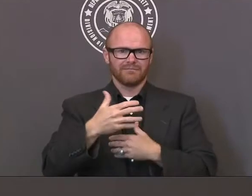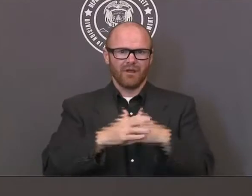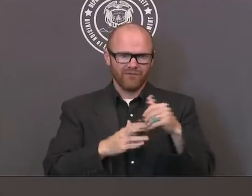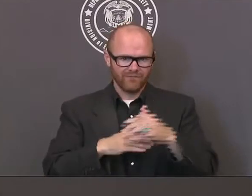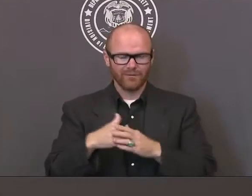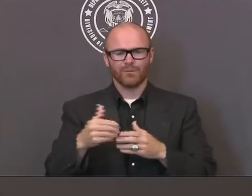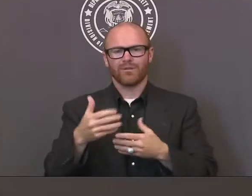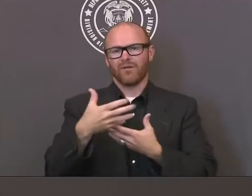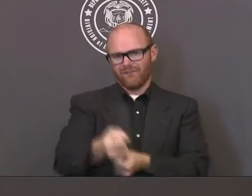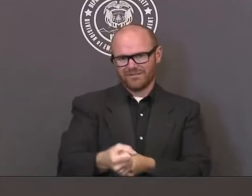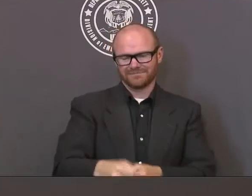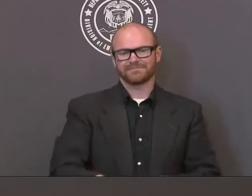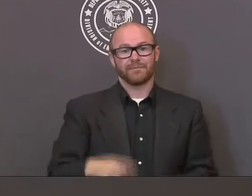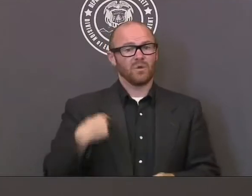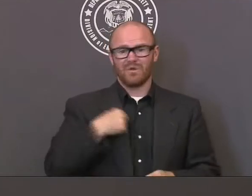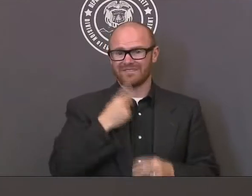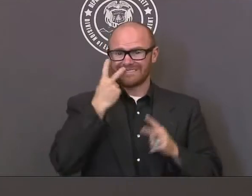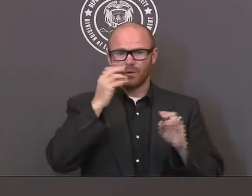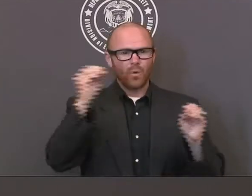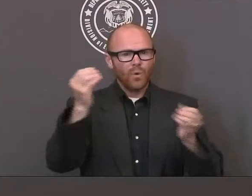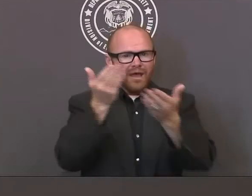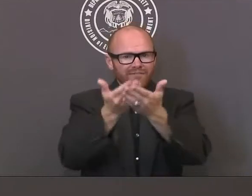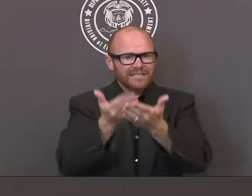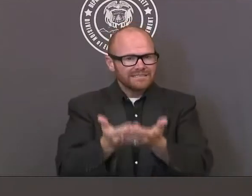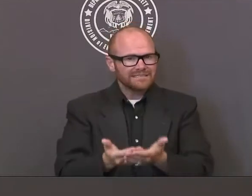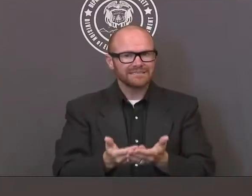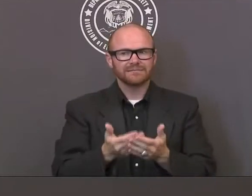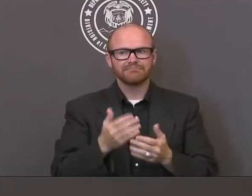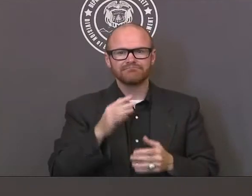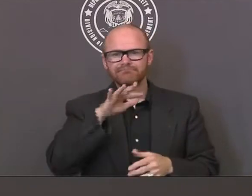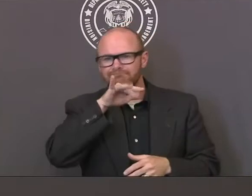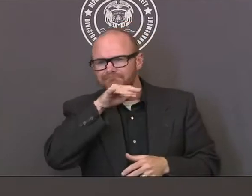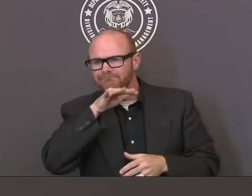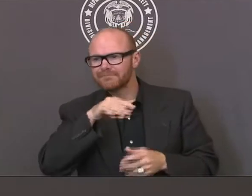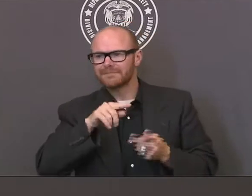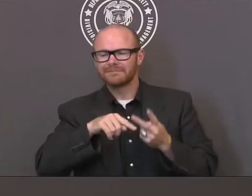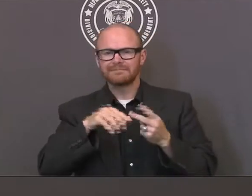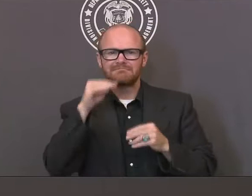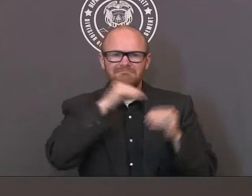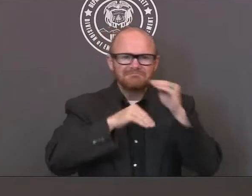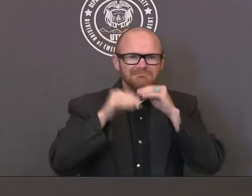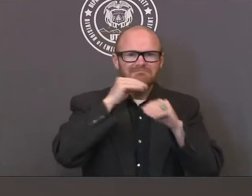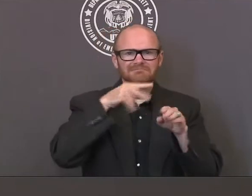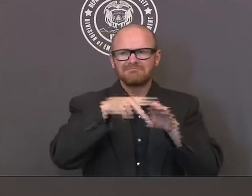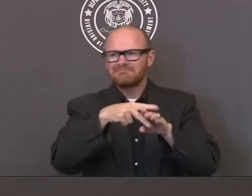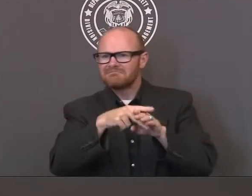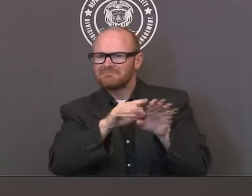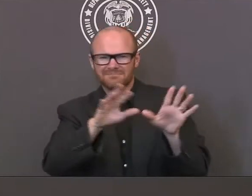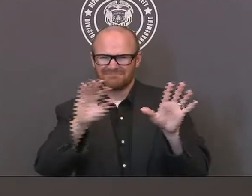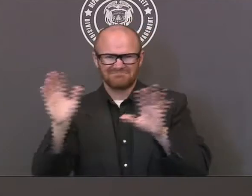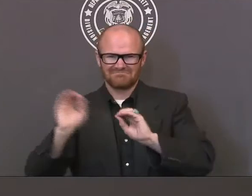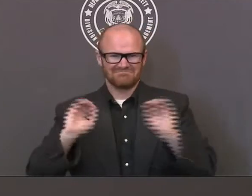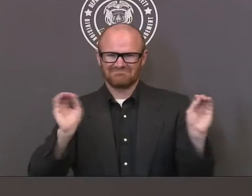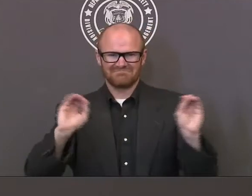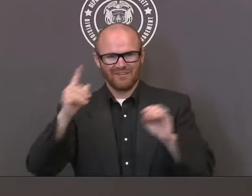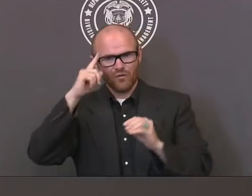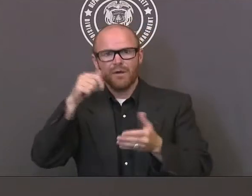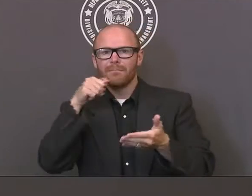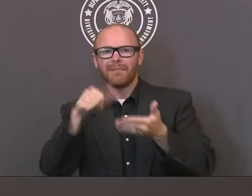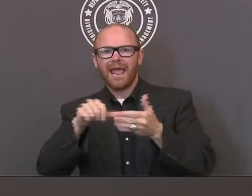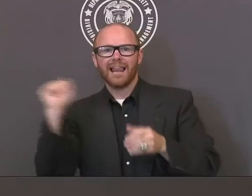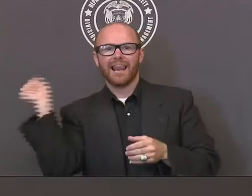evidence of anything untoward with mail-in ballots. We think, in fact, it's been a